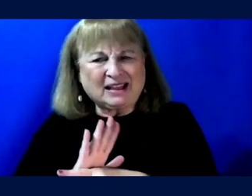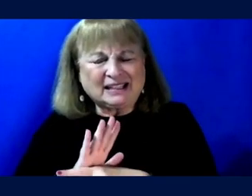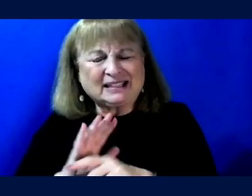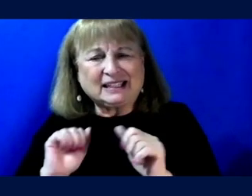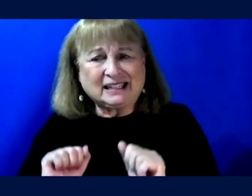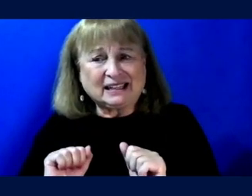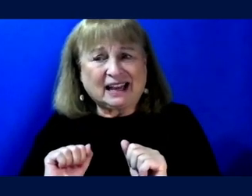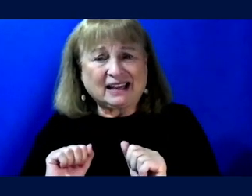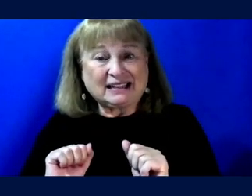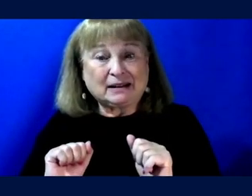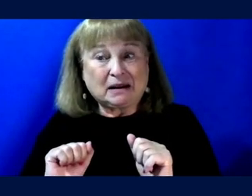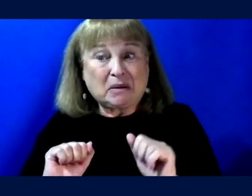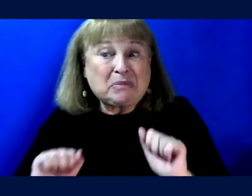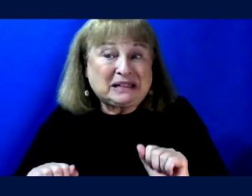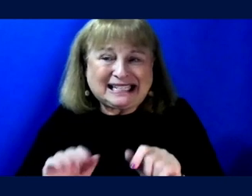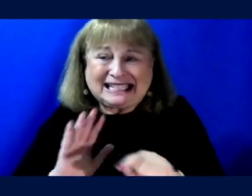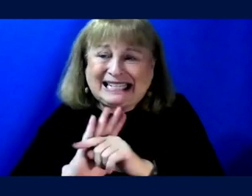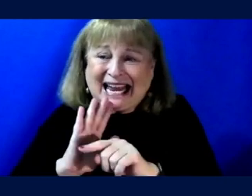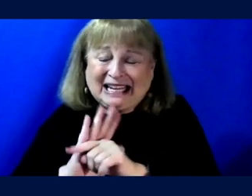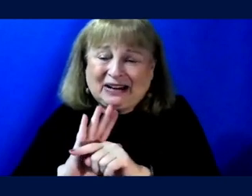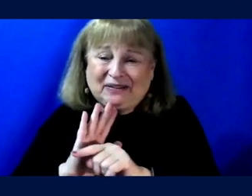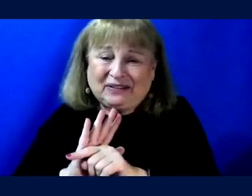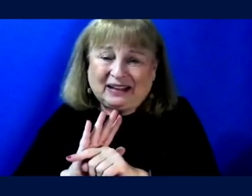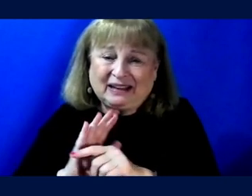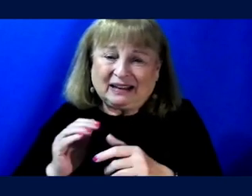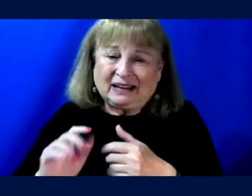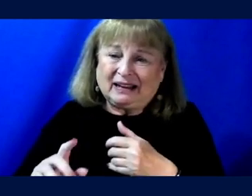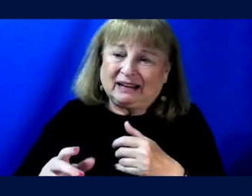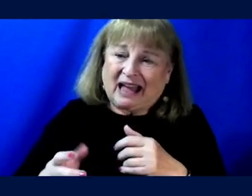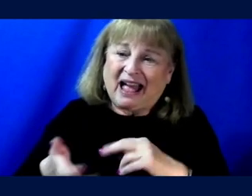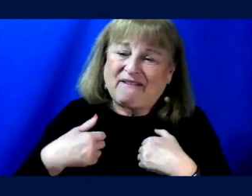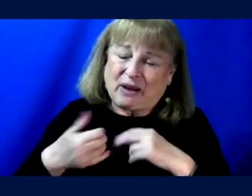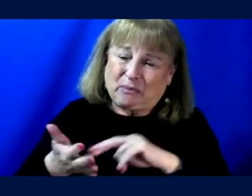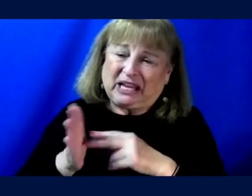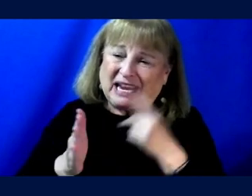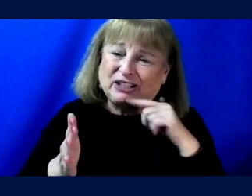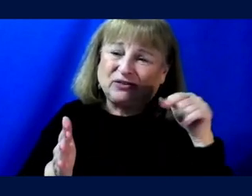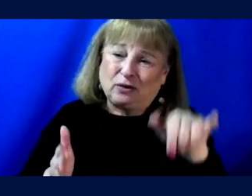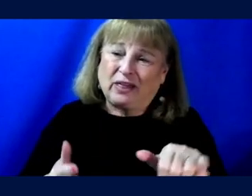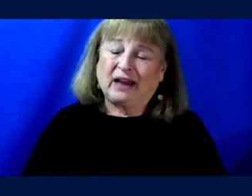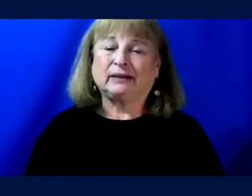potentially negatively, um, have implications for those groups.